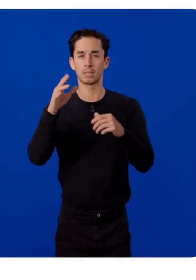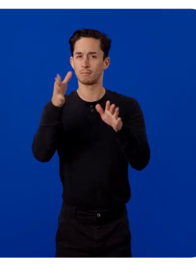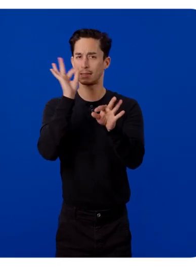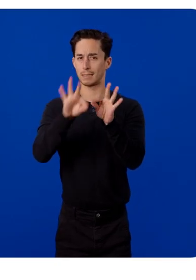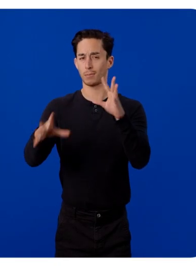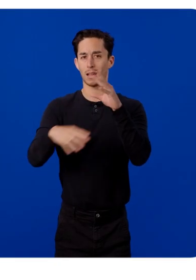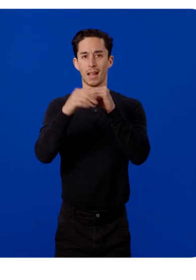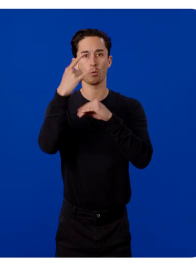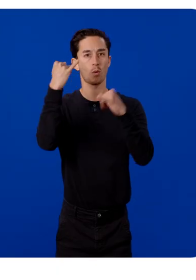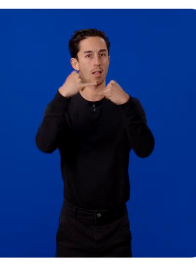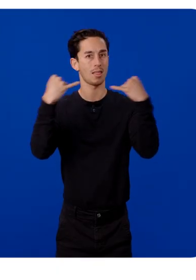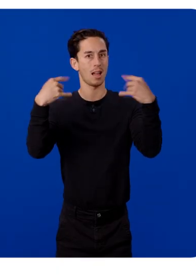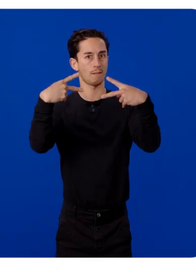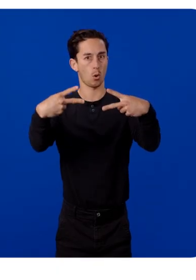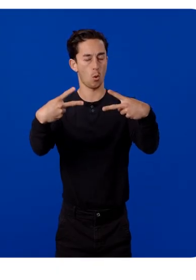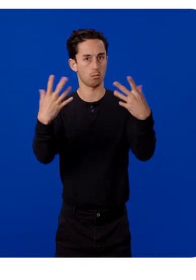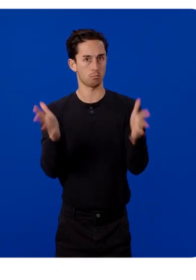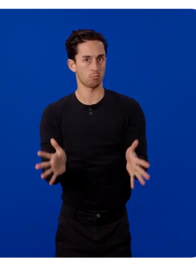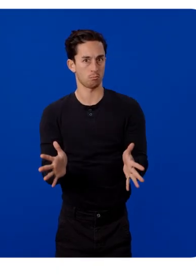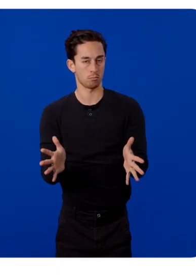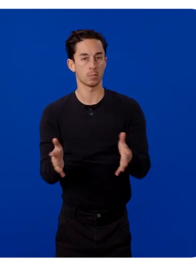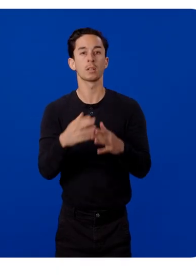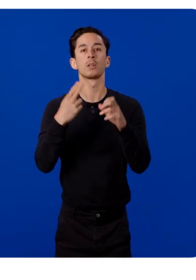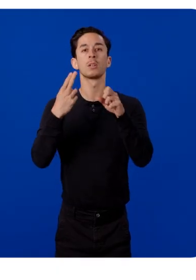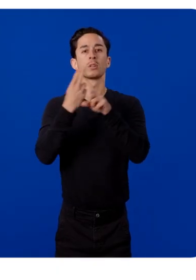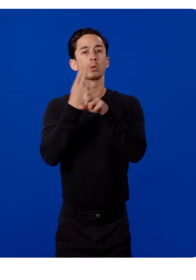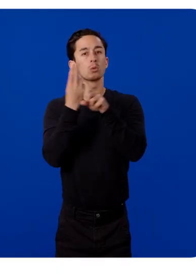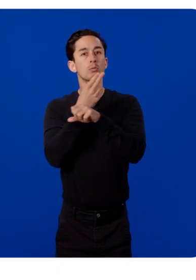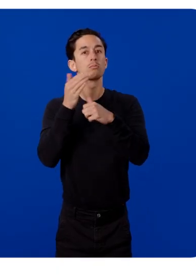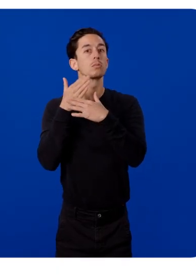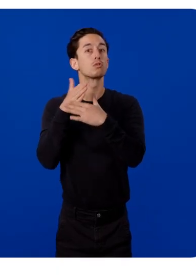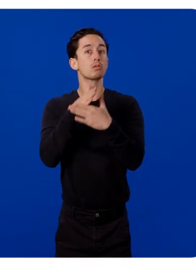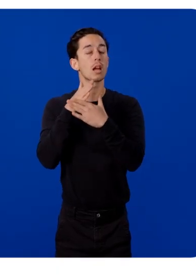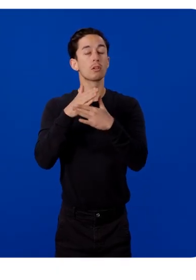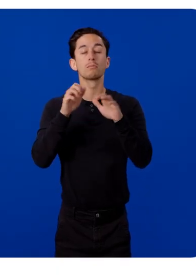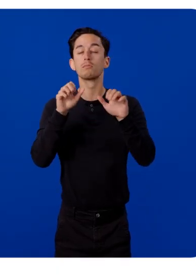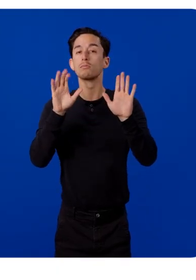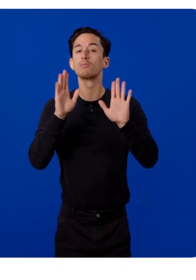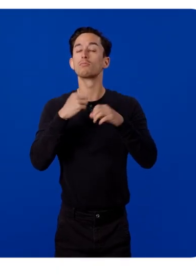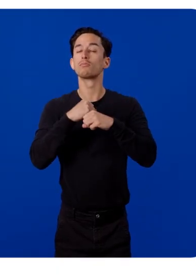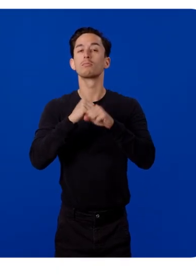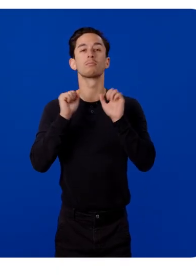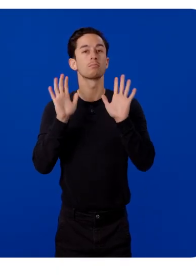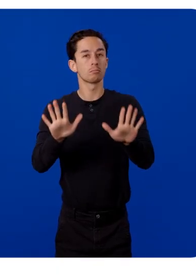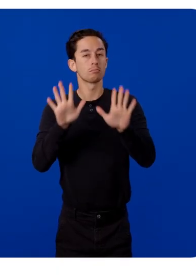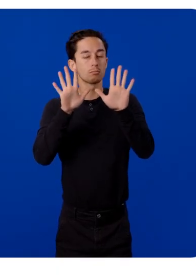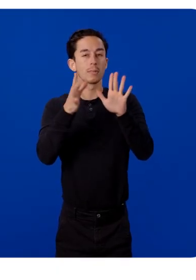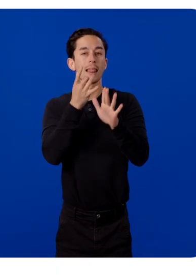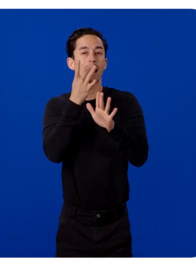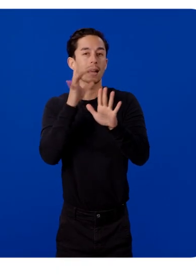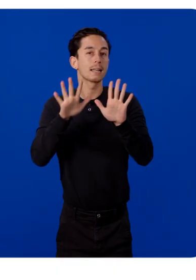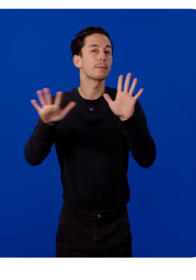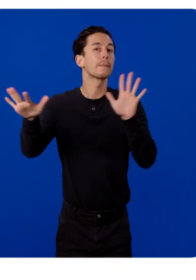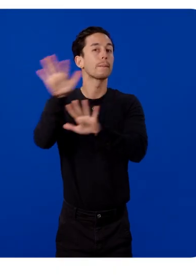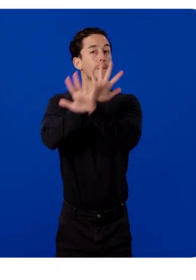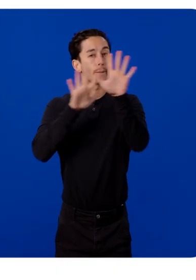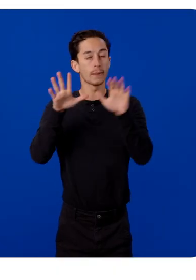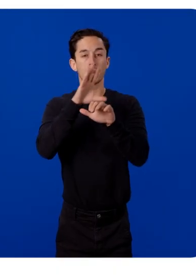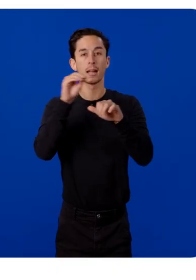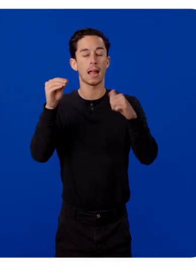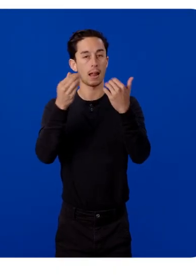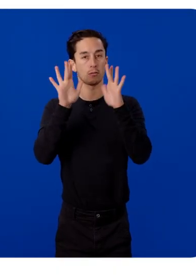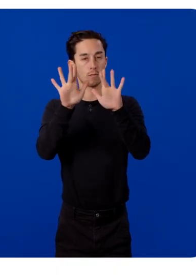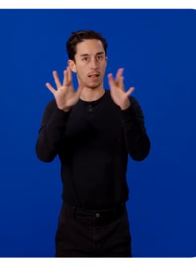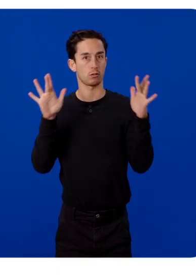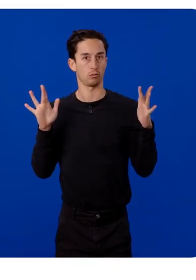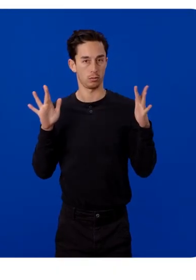adding a single line of code. You'll also learn how to utilize shaders to create spectacular environmental lighting effects and floor